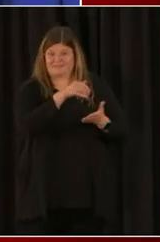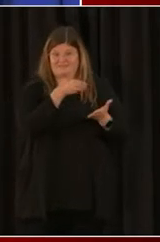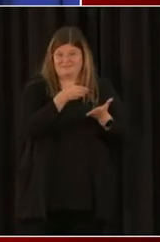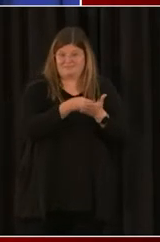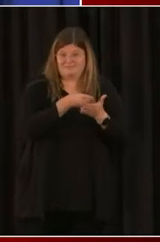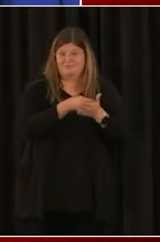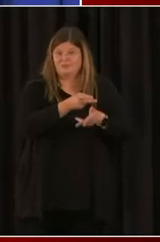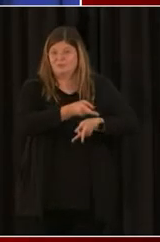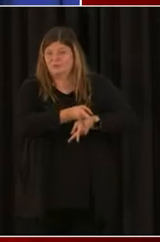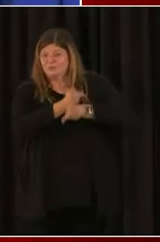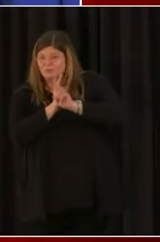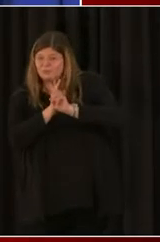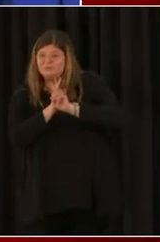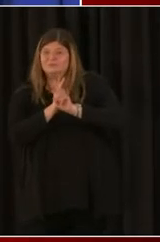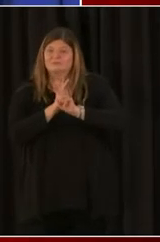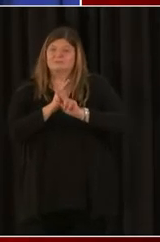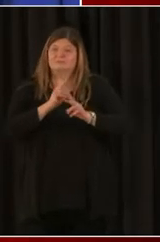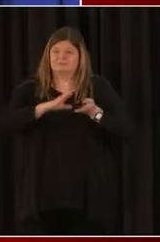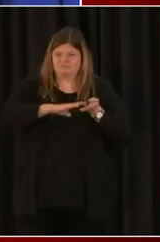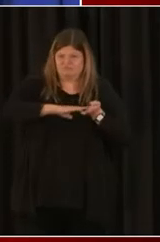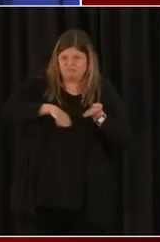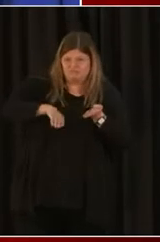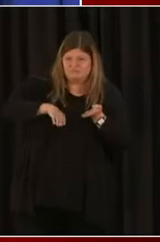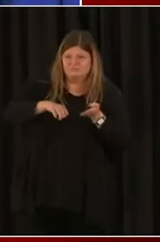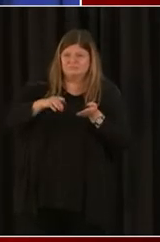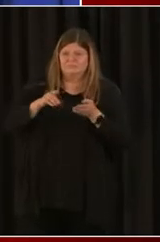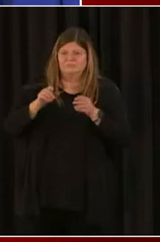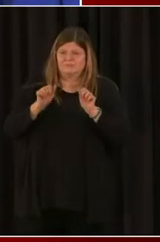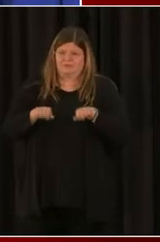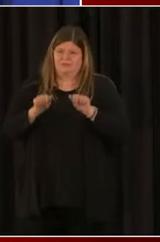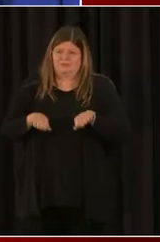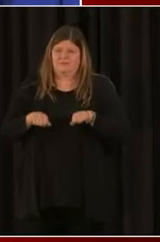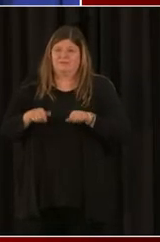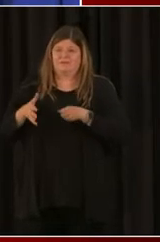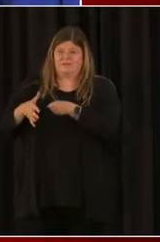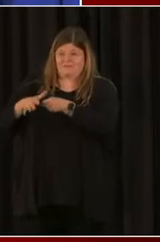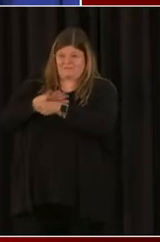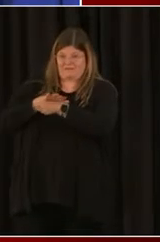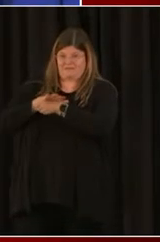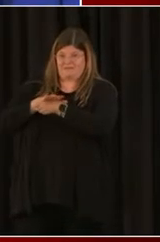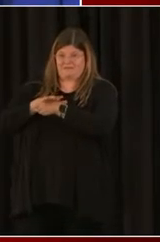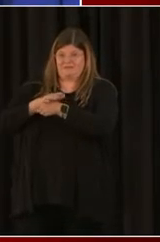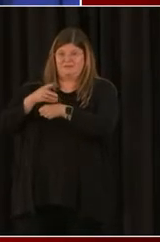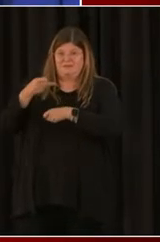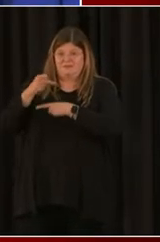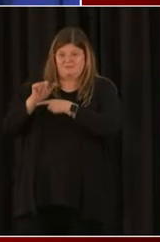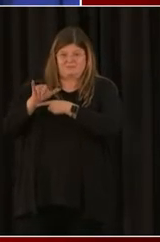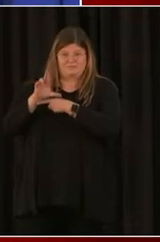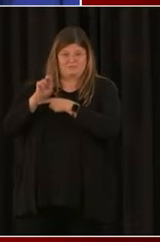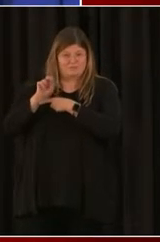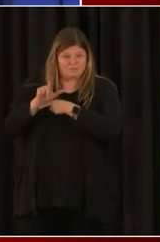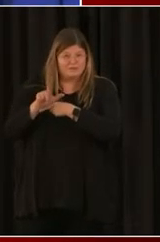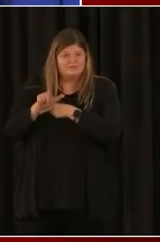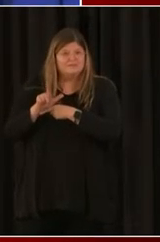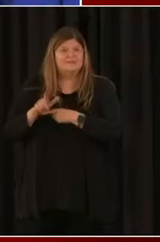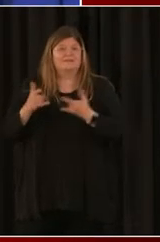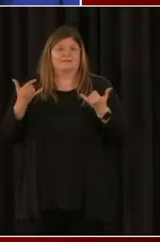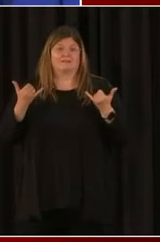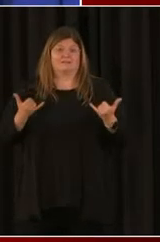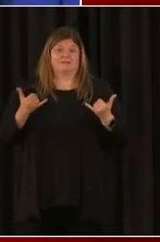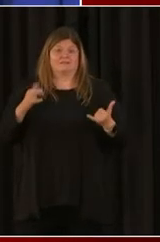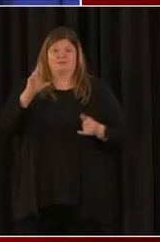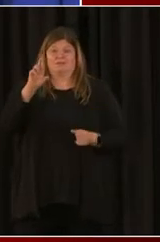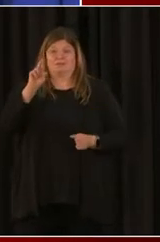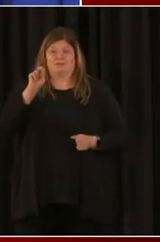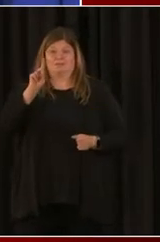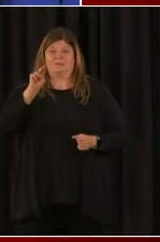their coverage of their payroll. I'll get into it a little bit deeper with Roderick Johnson first from the